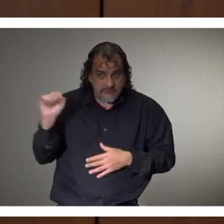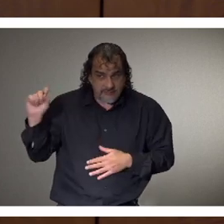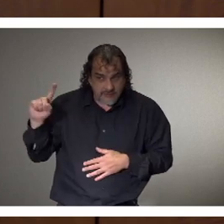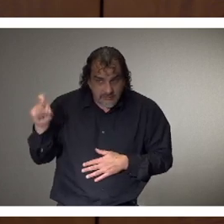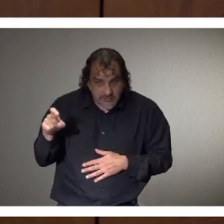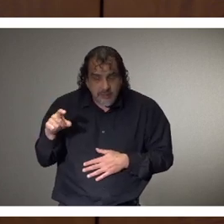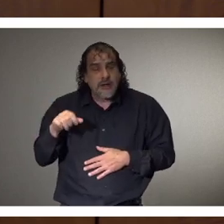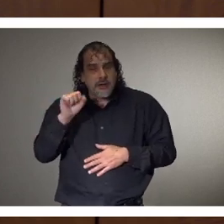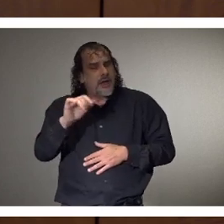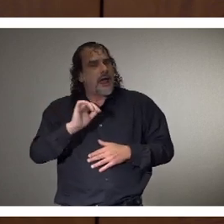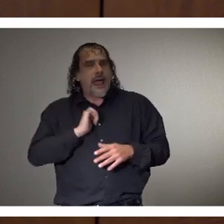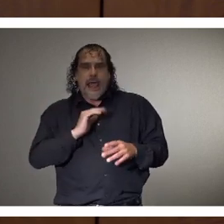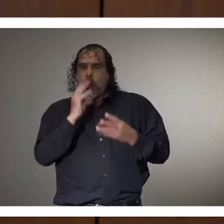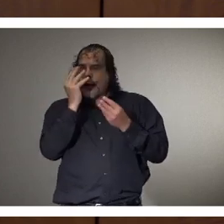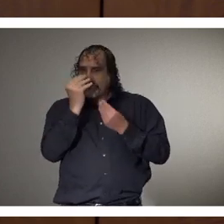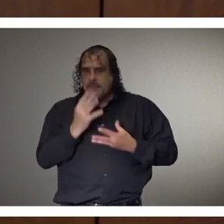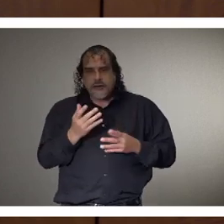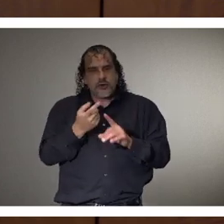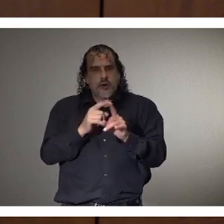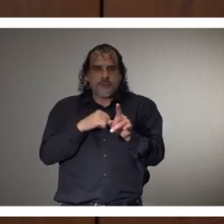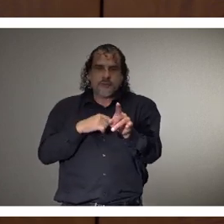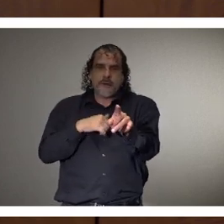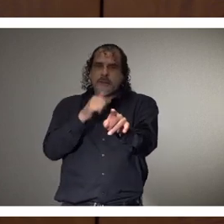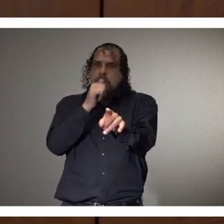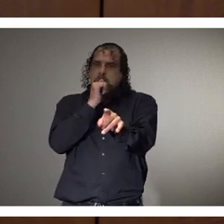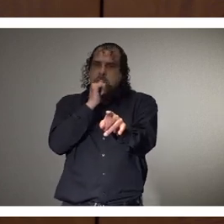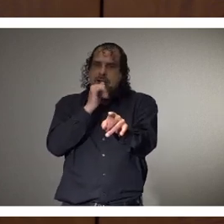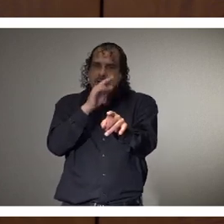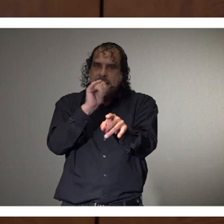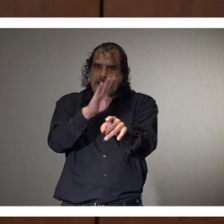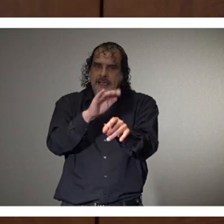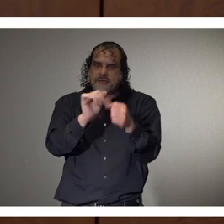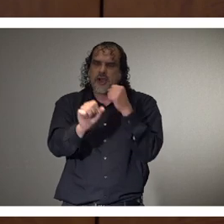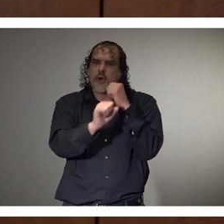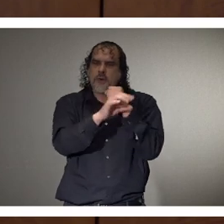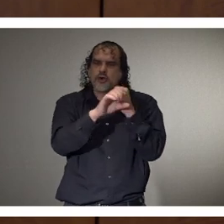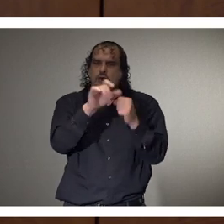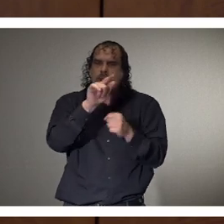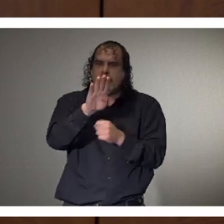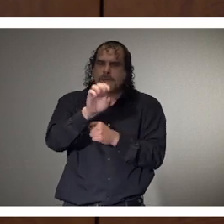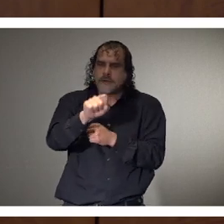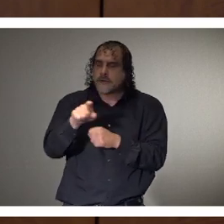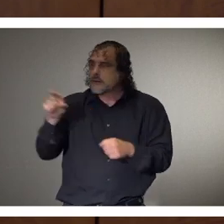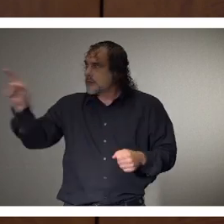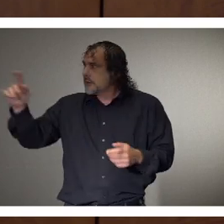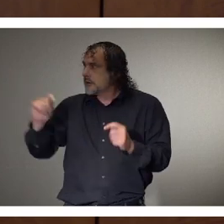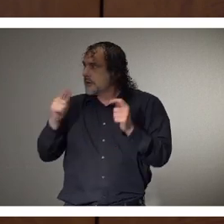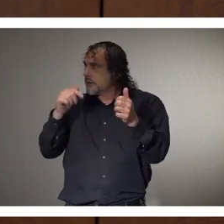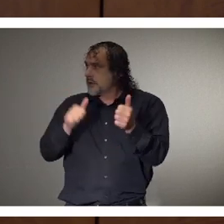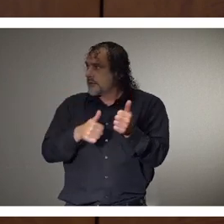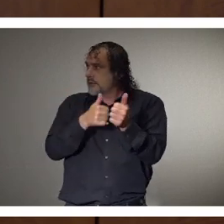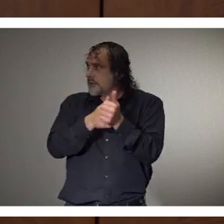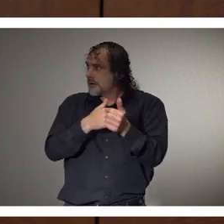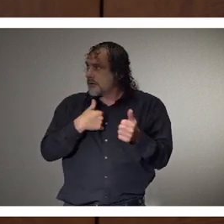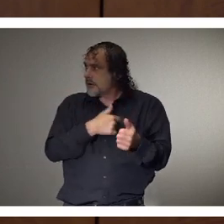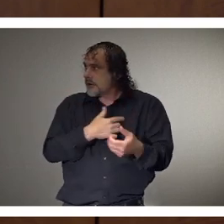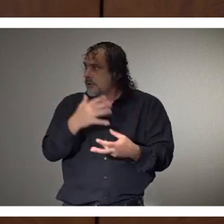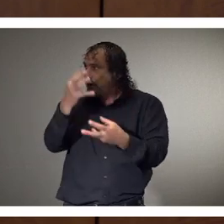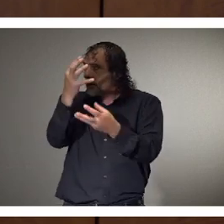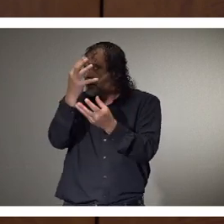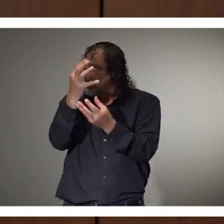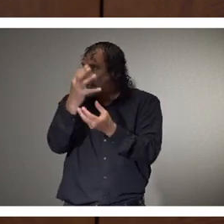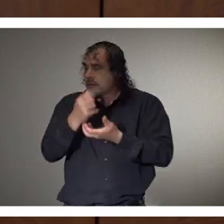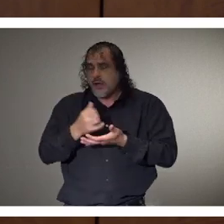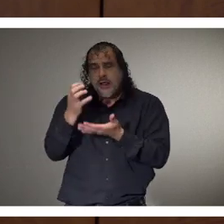information comes directly from those commercial labs through electronic lab reporting. Quick follow-up. Uh, are we collecting racial limo